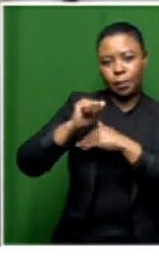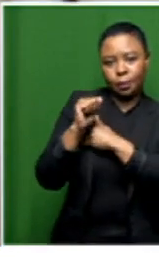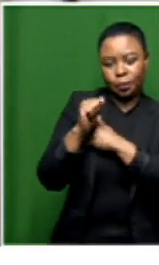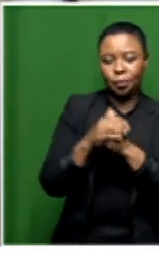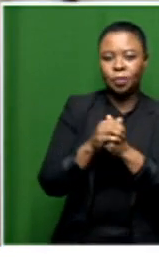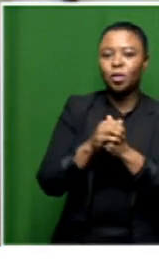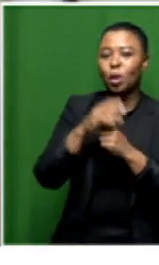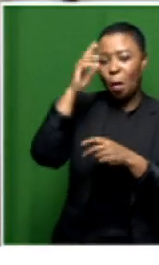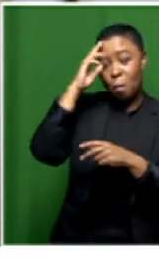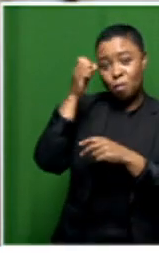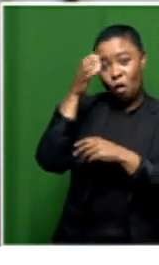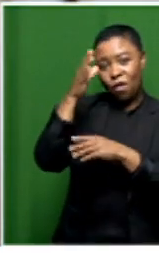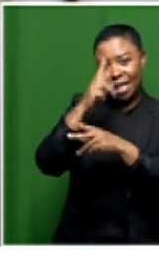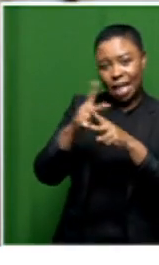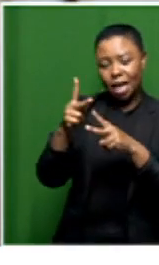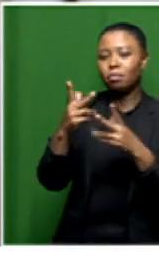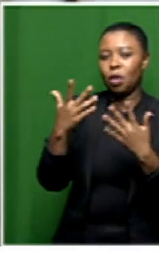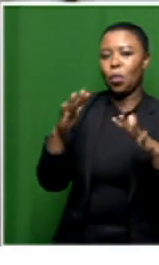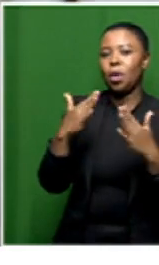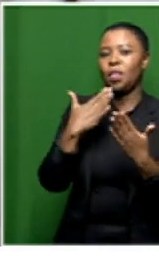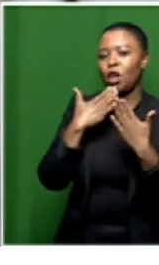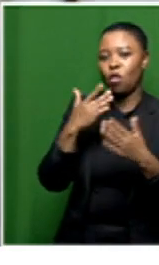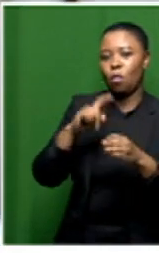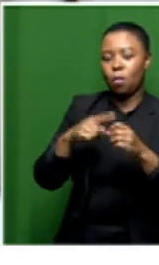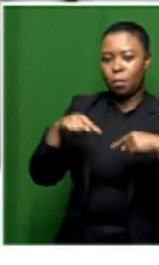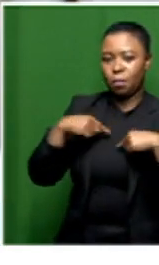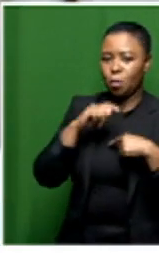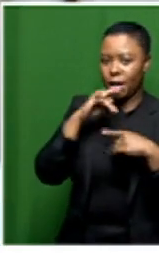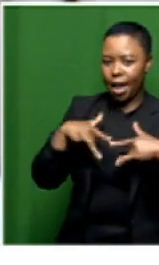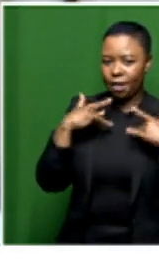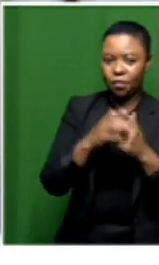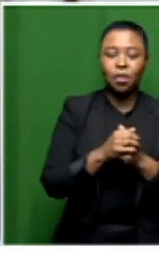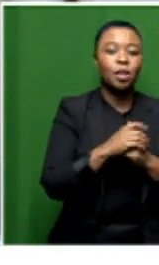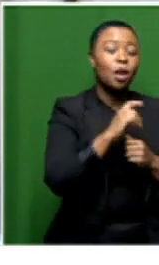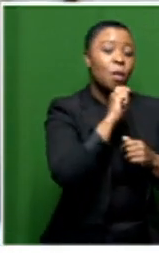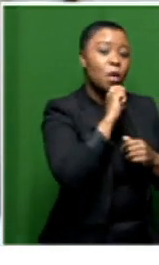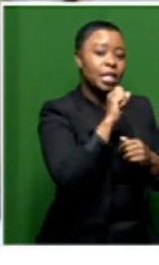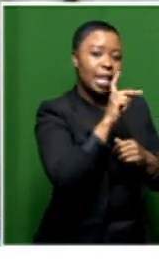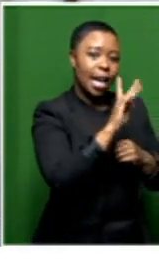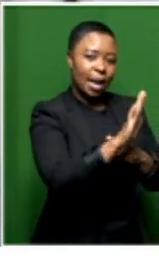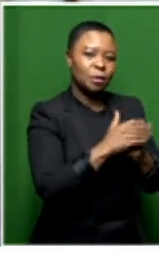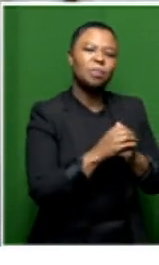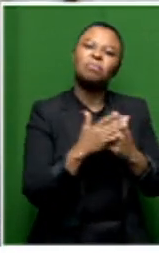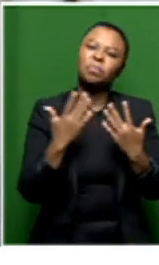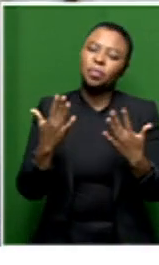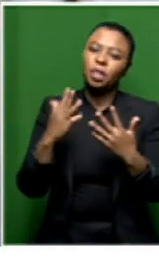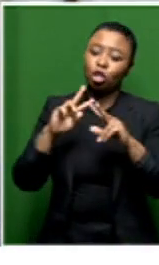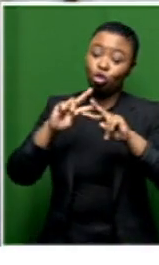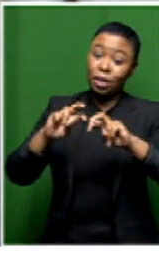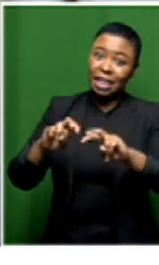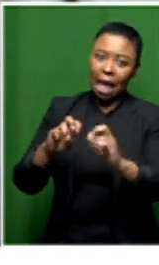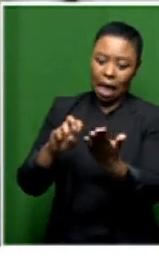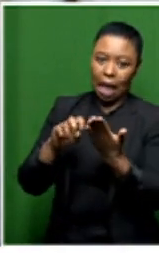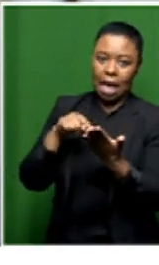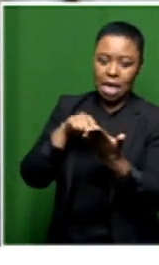professor thanks so much for your time welcome to morning live good morning sakina so let's just pick up on that the research indicates